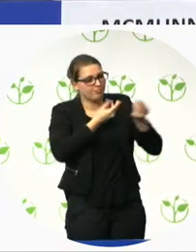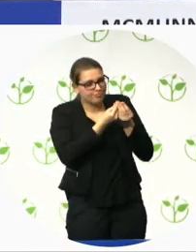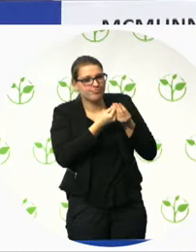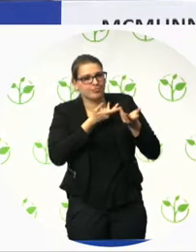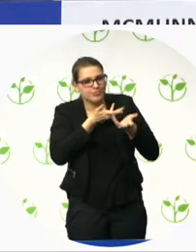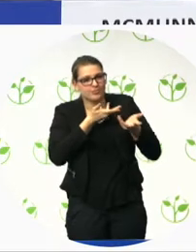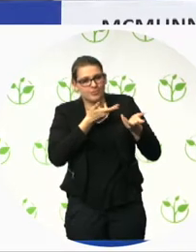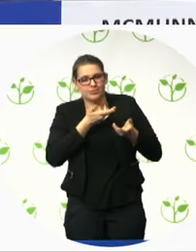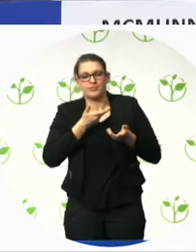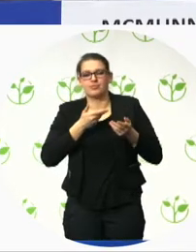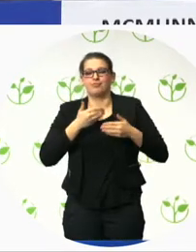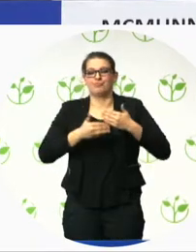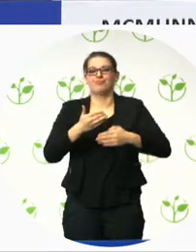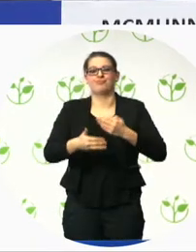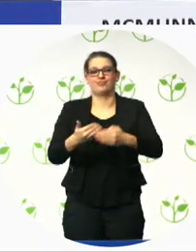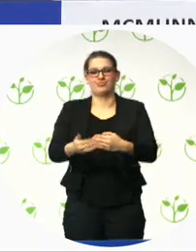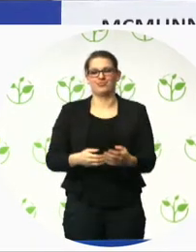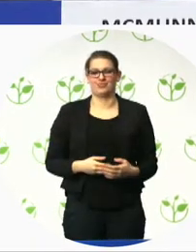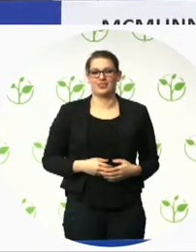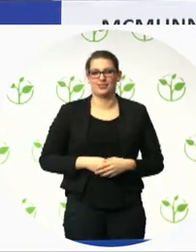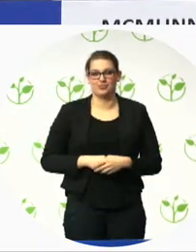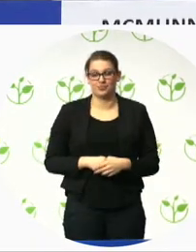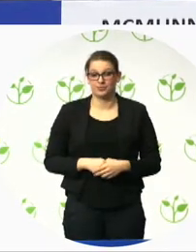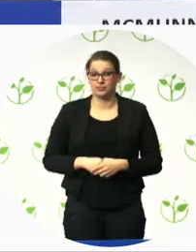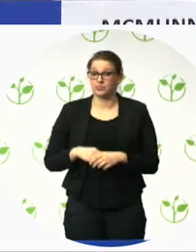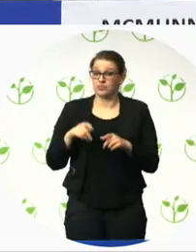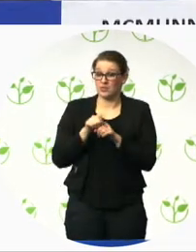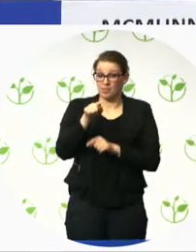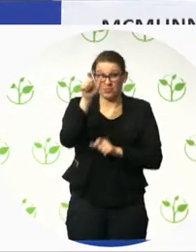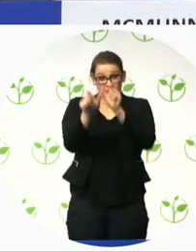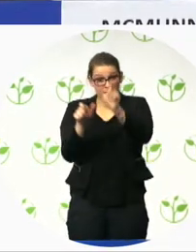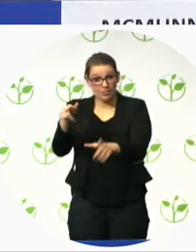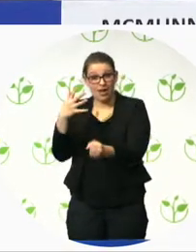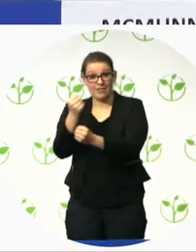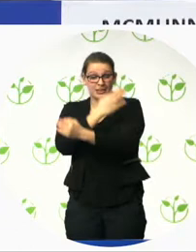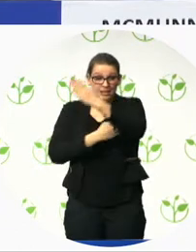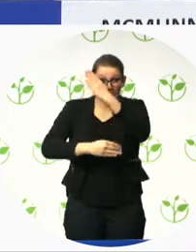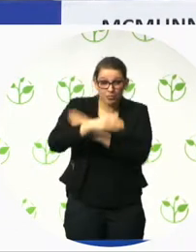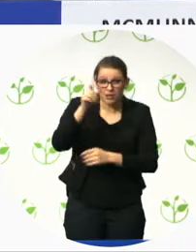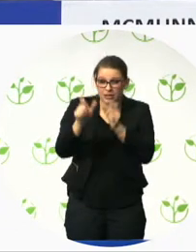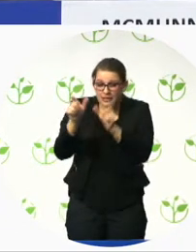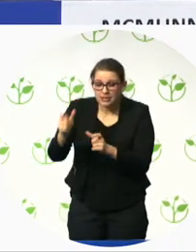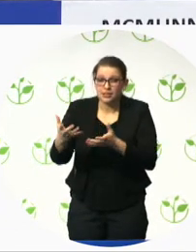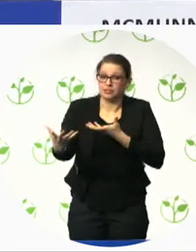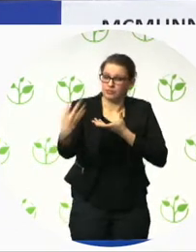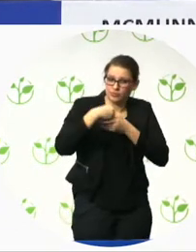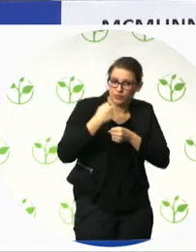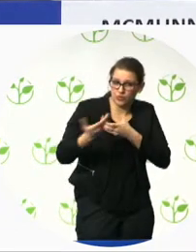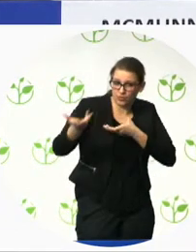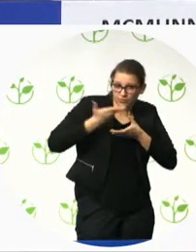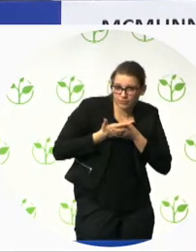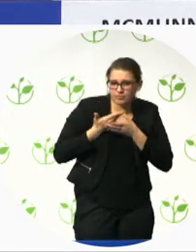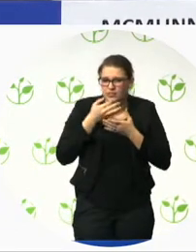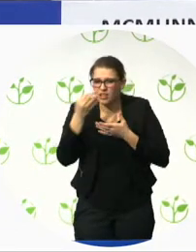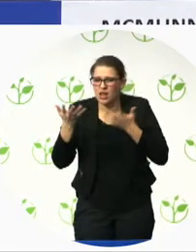were disabled throughout the process. Very much looking to them to identify to us what their challenges were today, so that it would